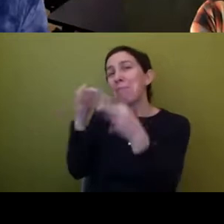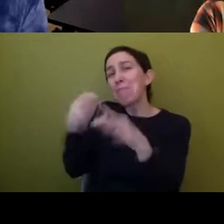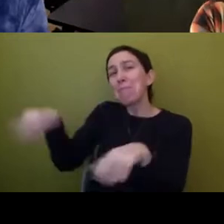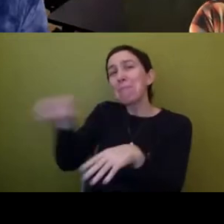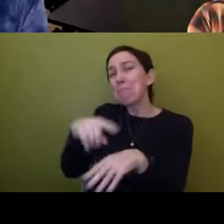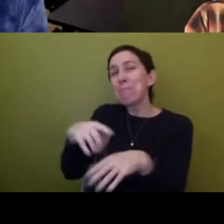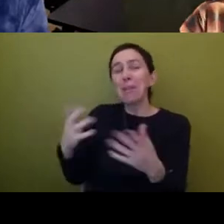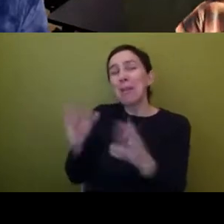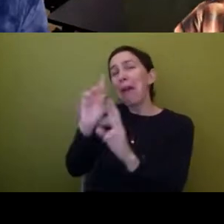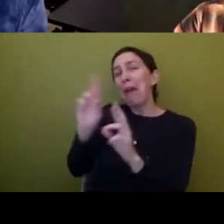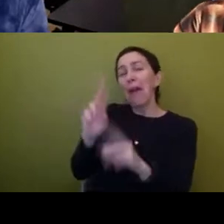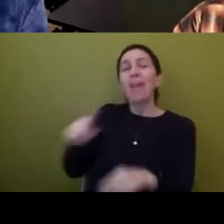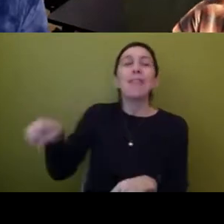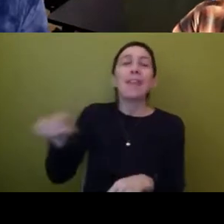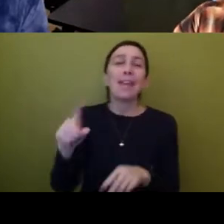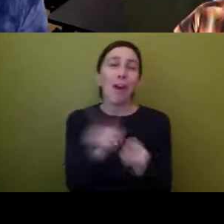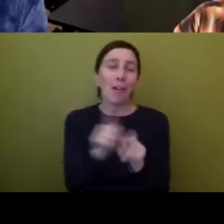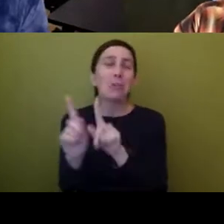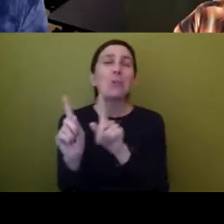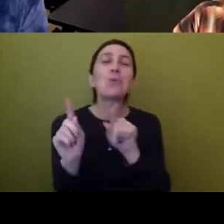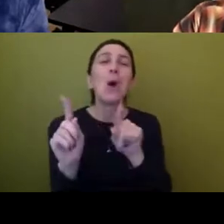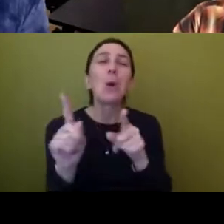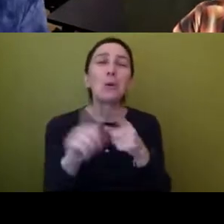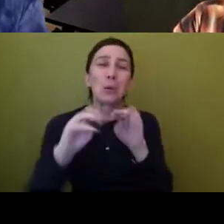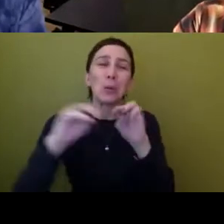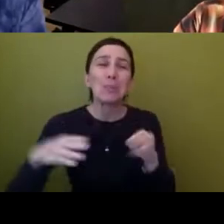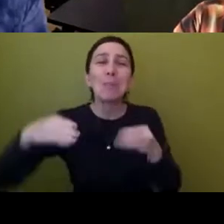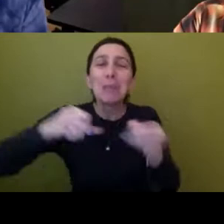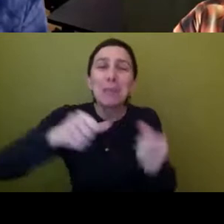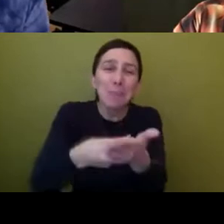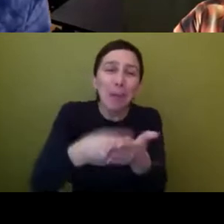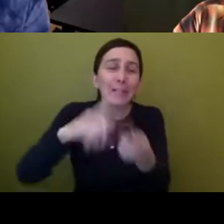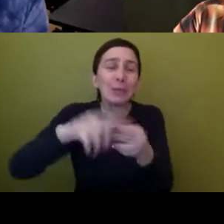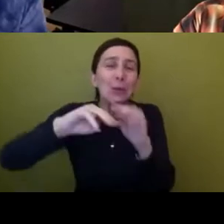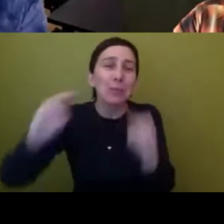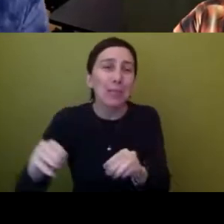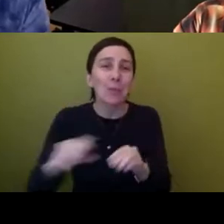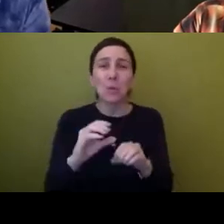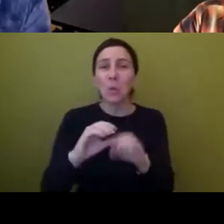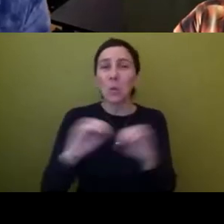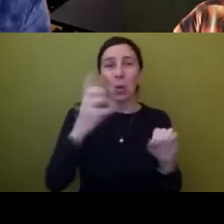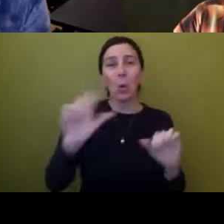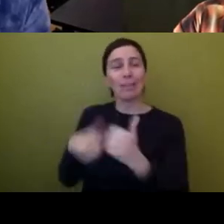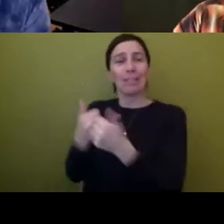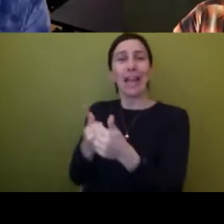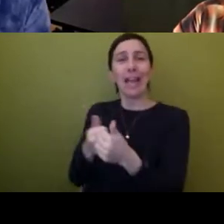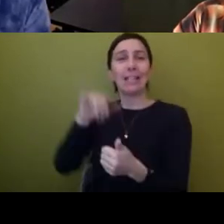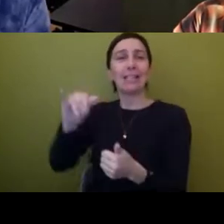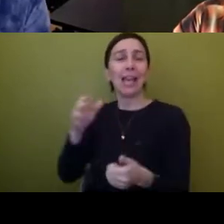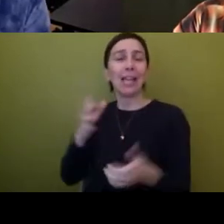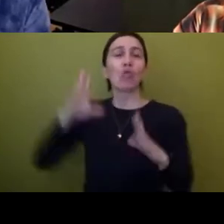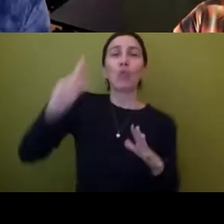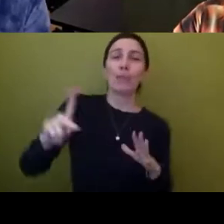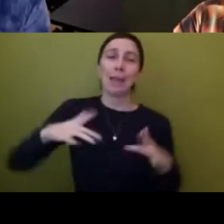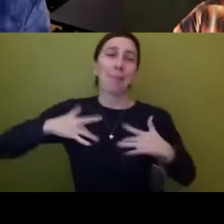institution. And so it's like their purse strings. Um, needless to say, sort of like the, the shiny part to the story